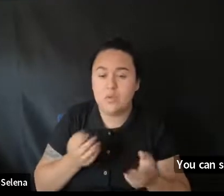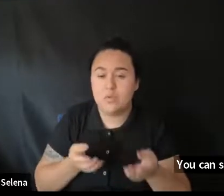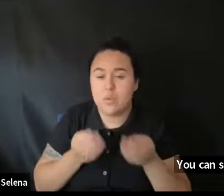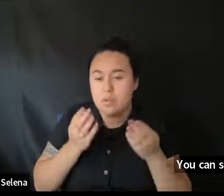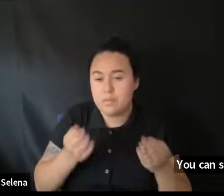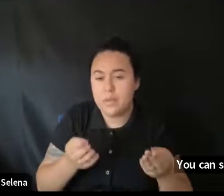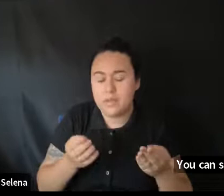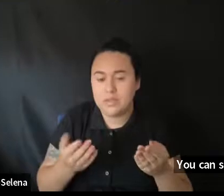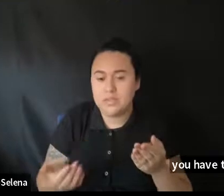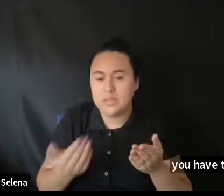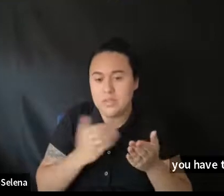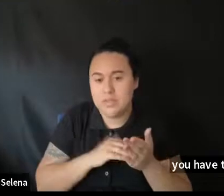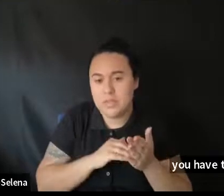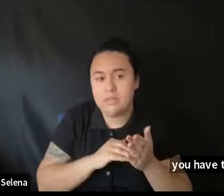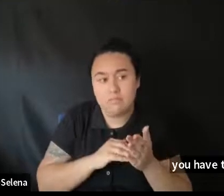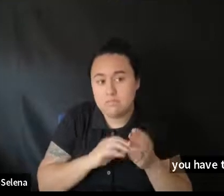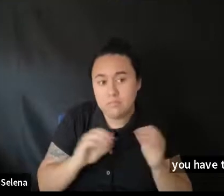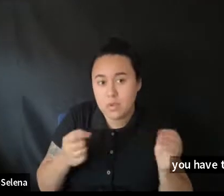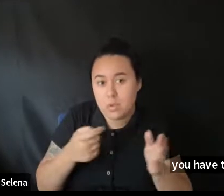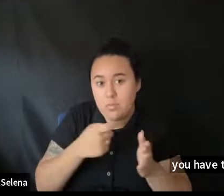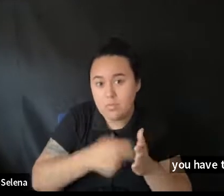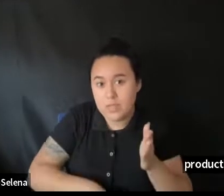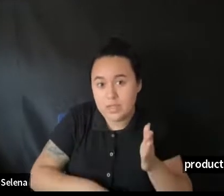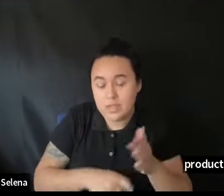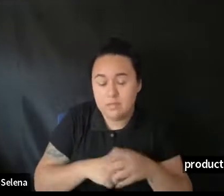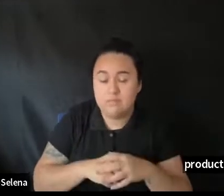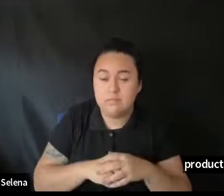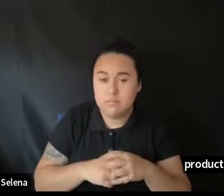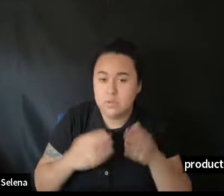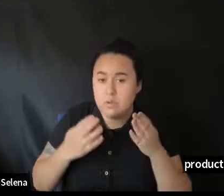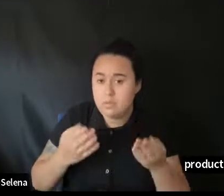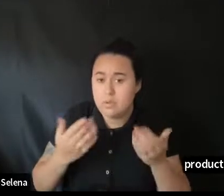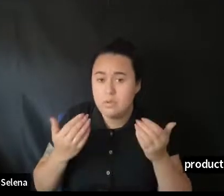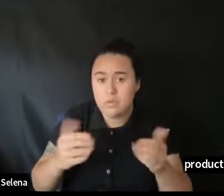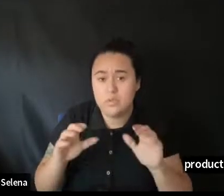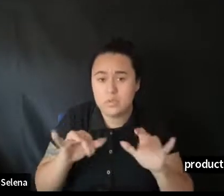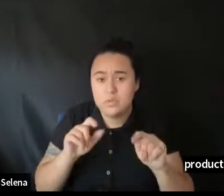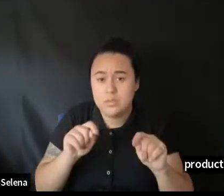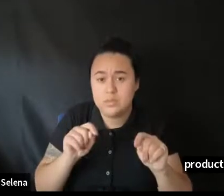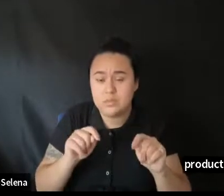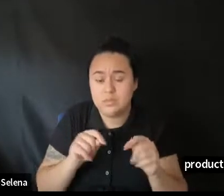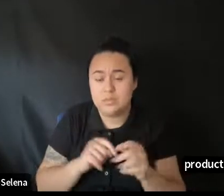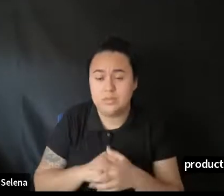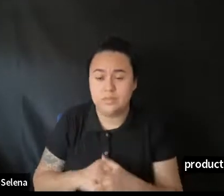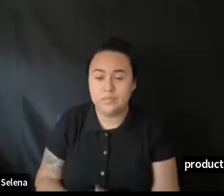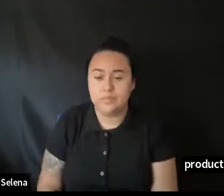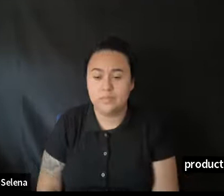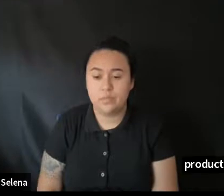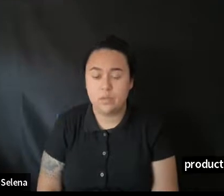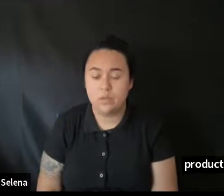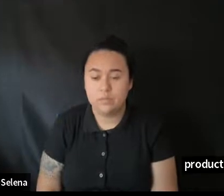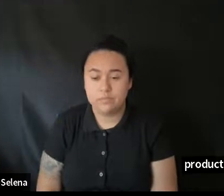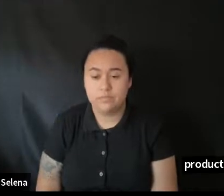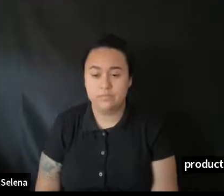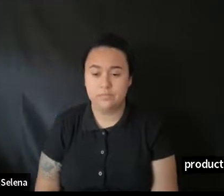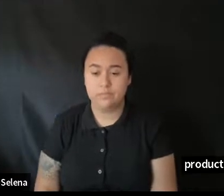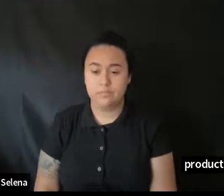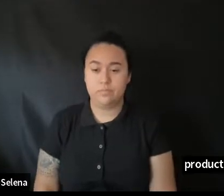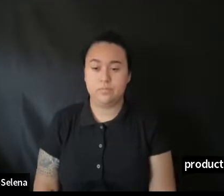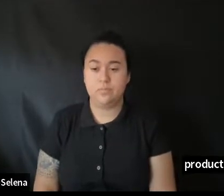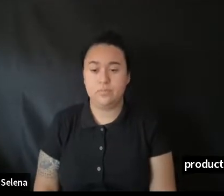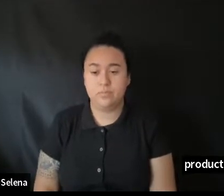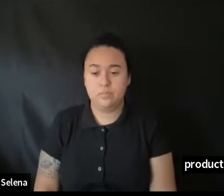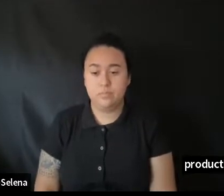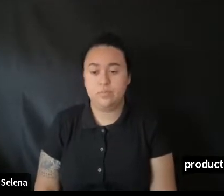Uh. Again. There's no fee. Um. And. Uh. It. It would. You know. Eliminate any potential